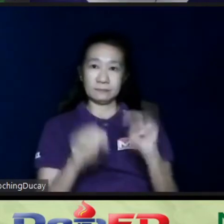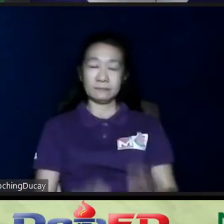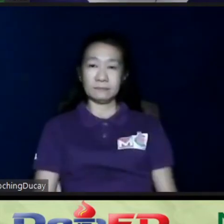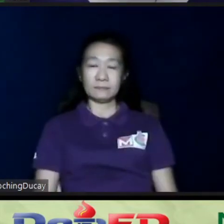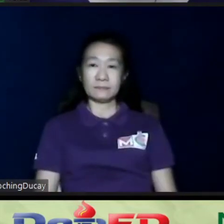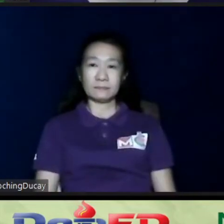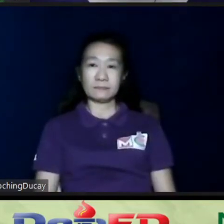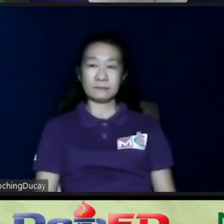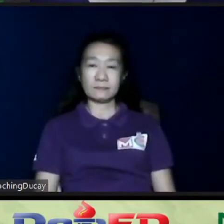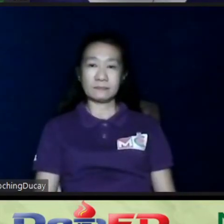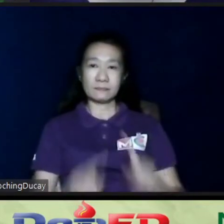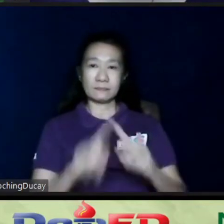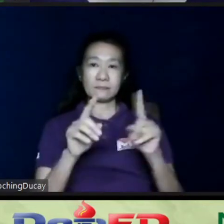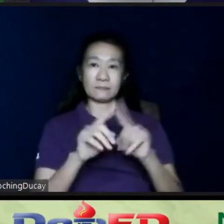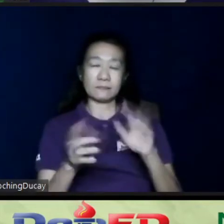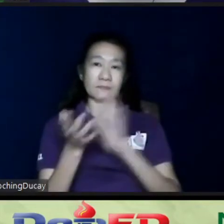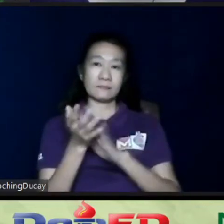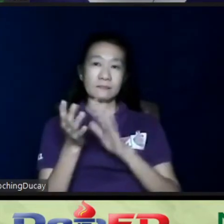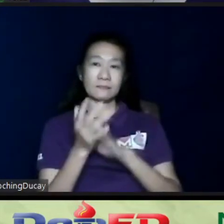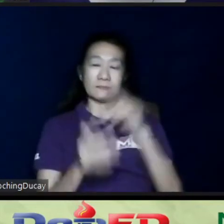mean, the different schools and local governments